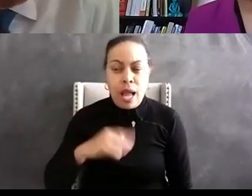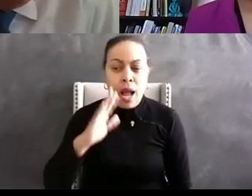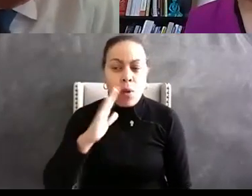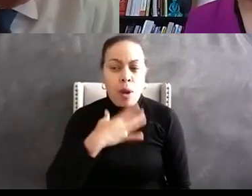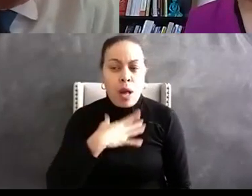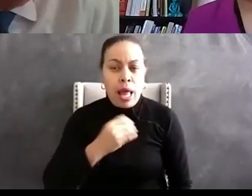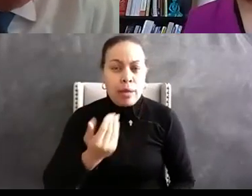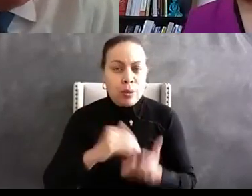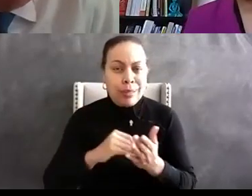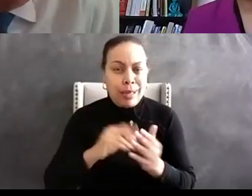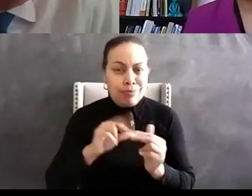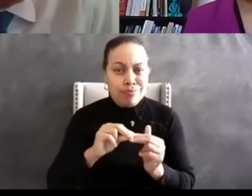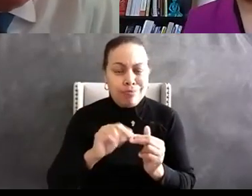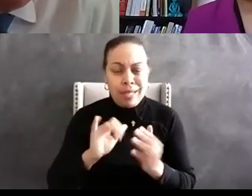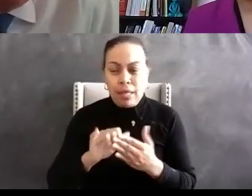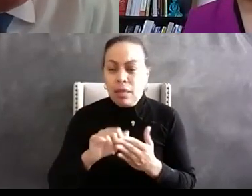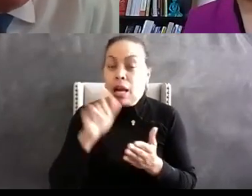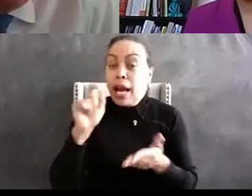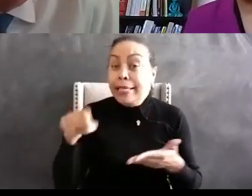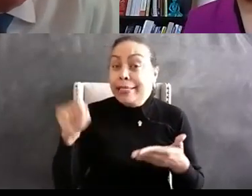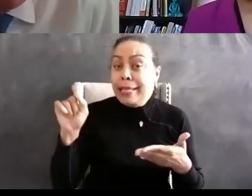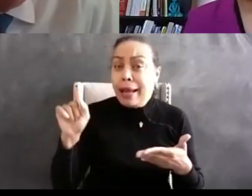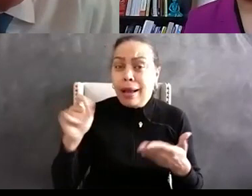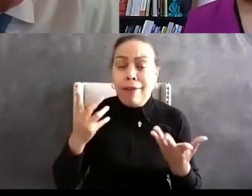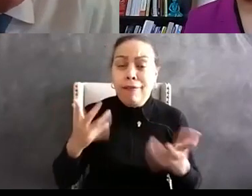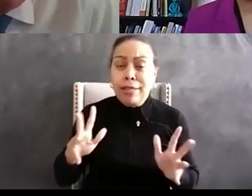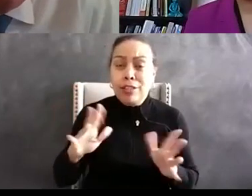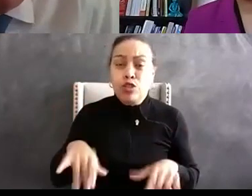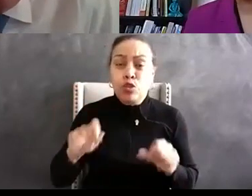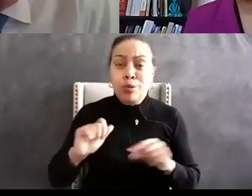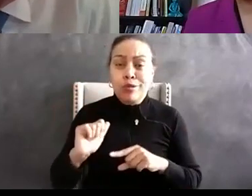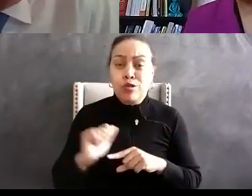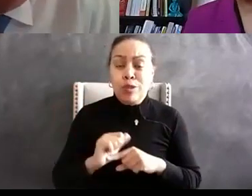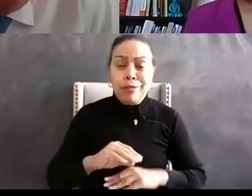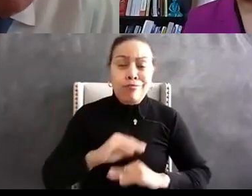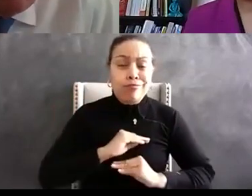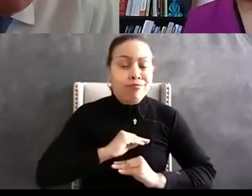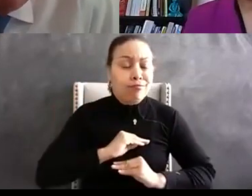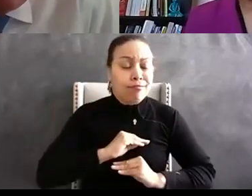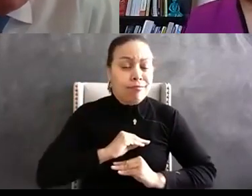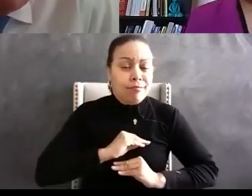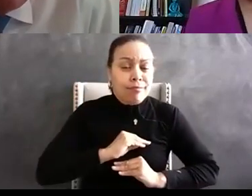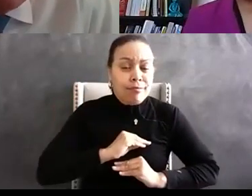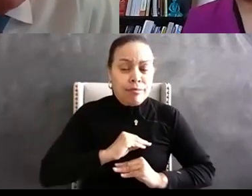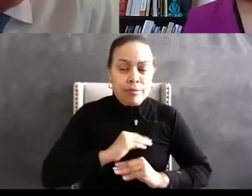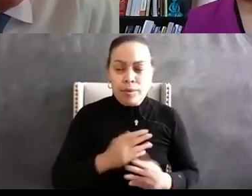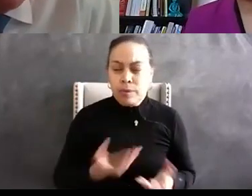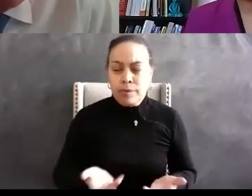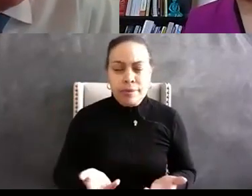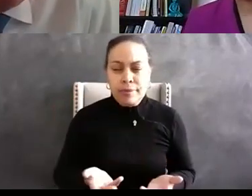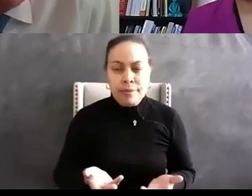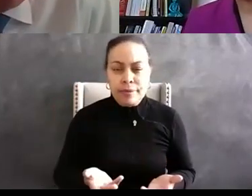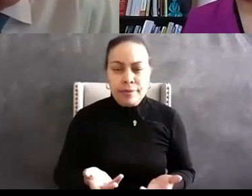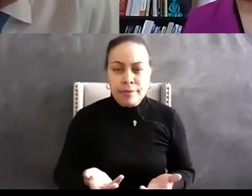box that you check uh okay we've had this training and it's done and you know we satisfy whatever reason we you know we we had it on there i i